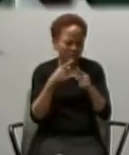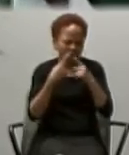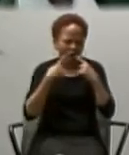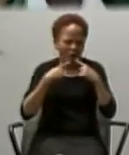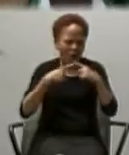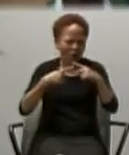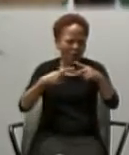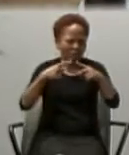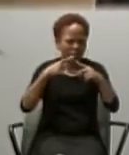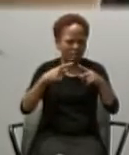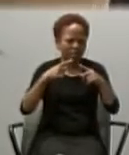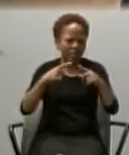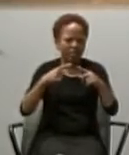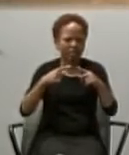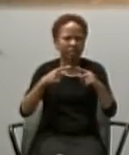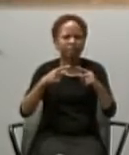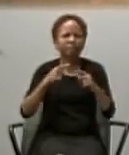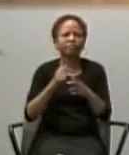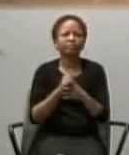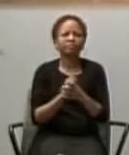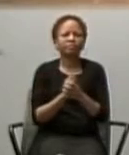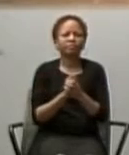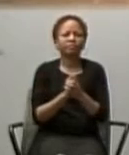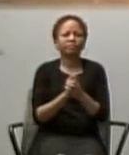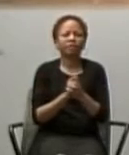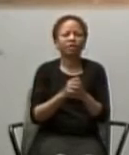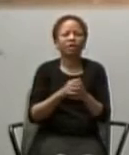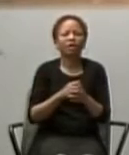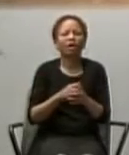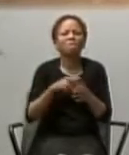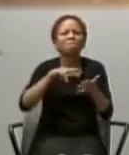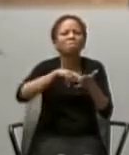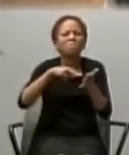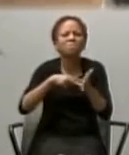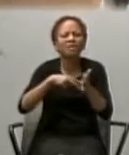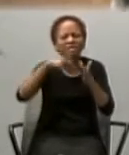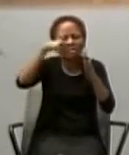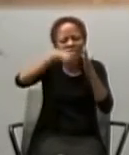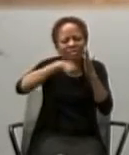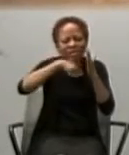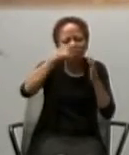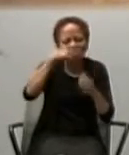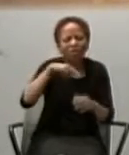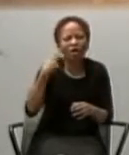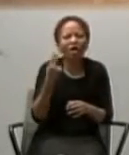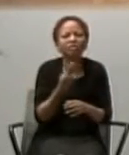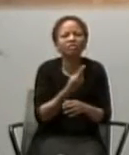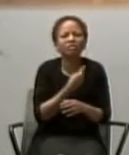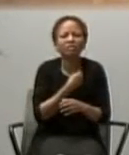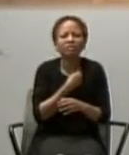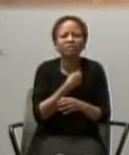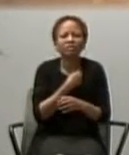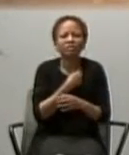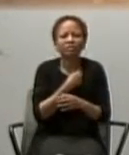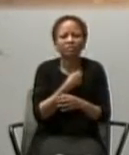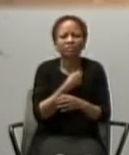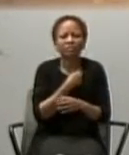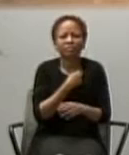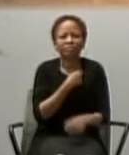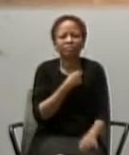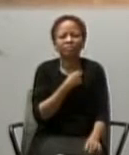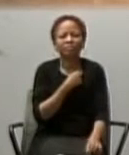retains a certain relevance for us, and I'm going to explain a little bit about what I mean.